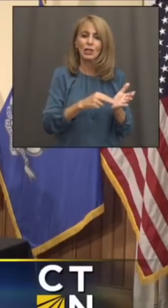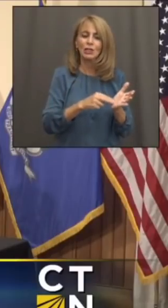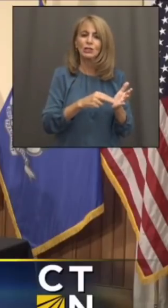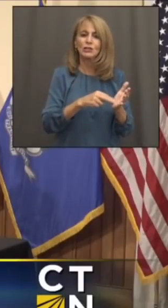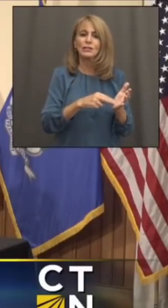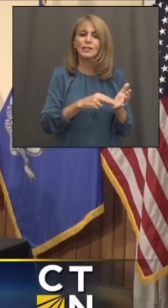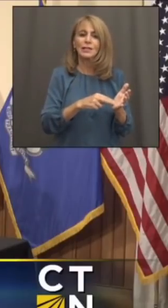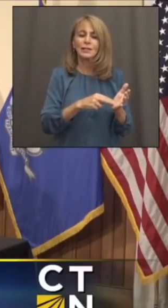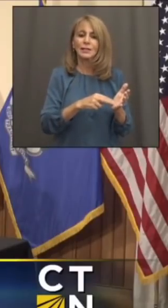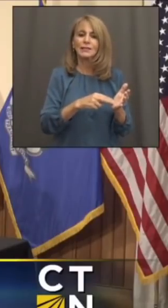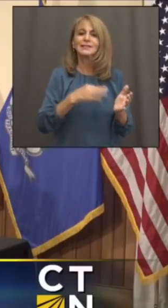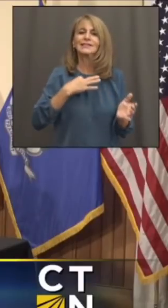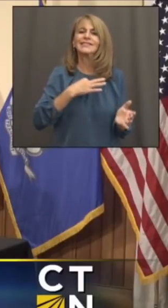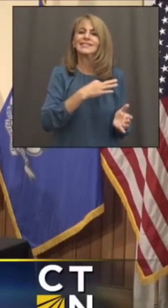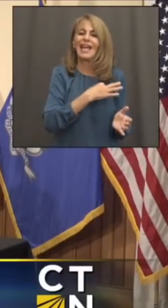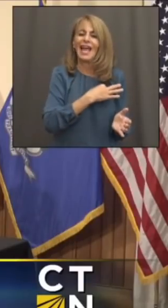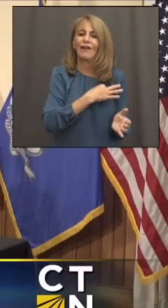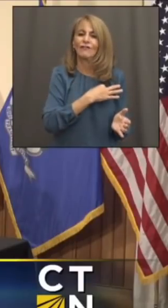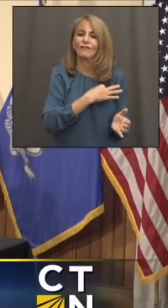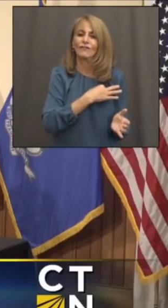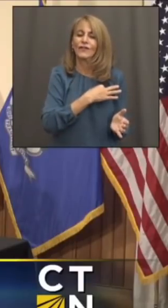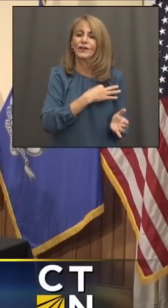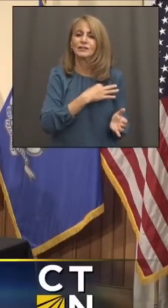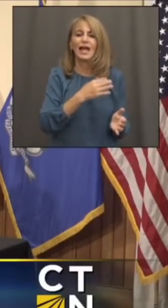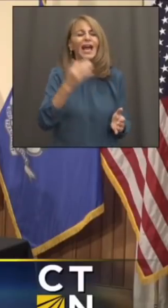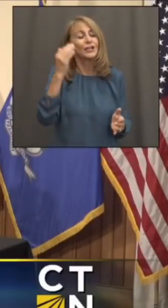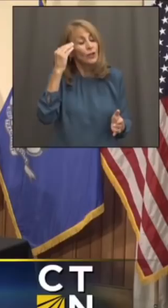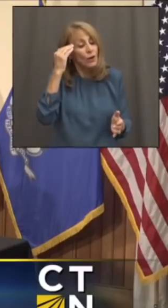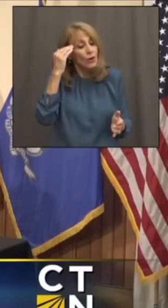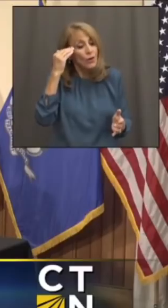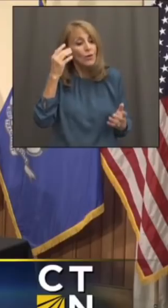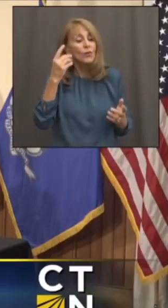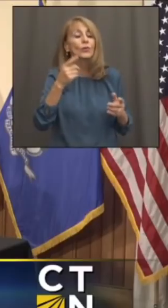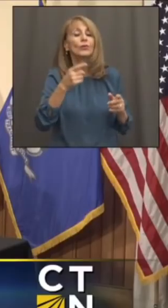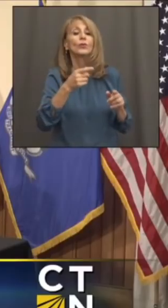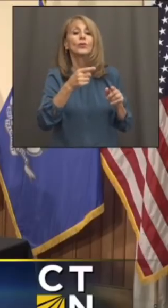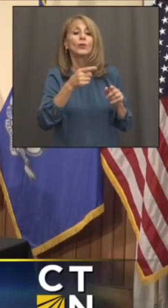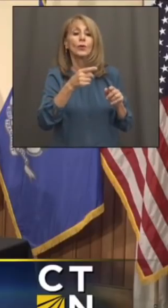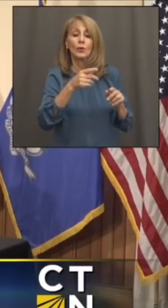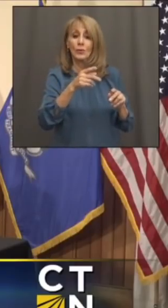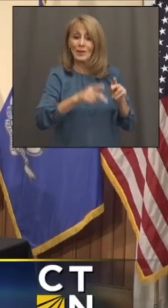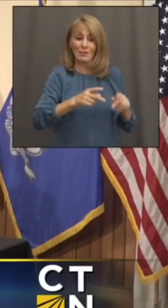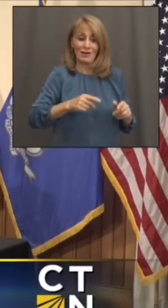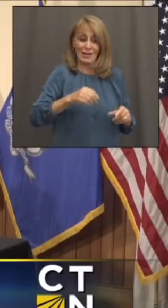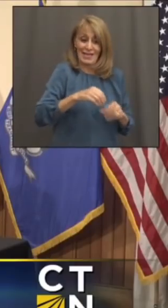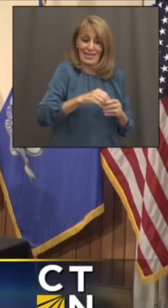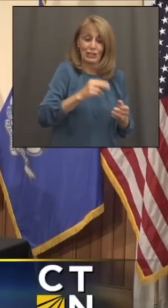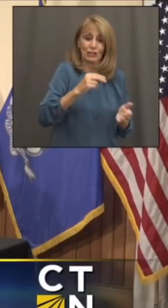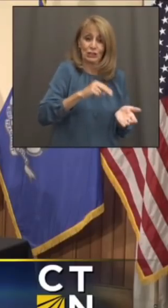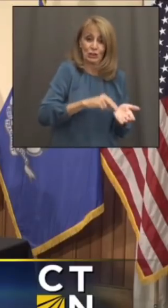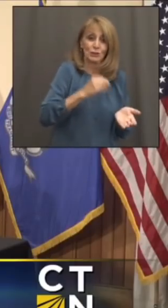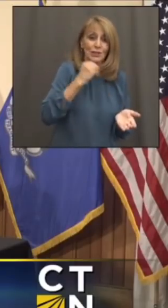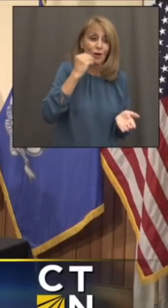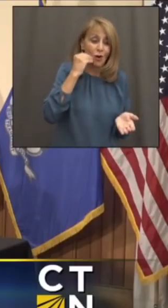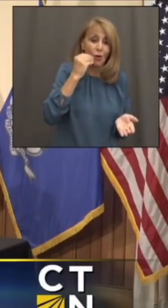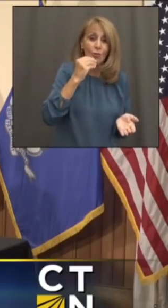are vaccinated? And I know that the turnover for residents is about 5%. What is it for the workers?